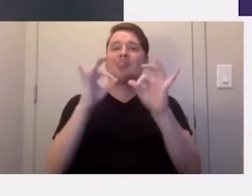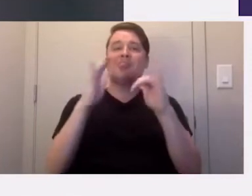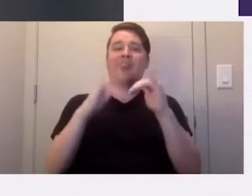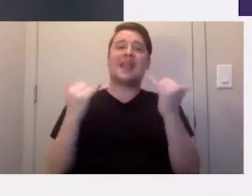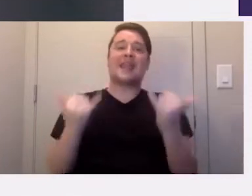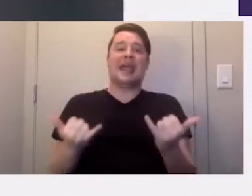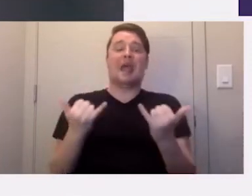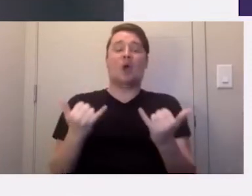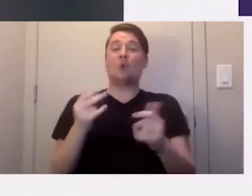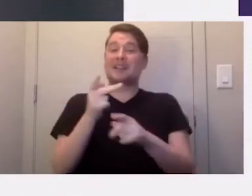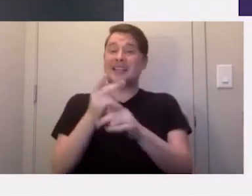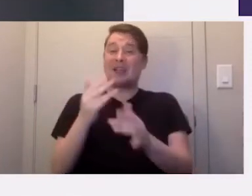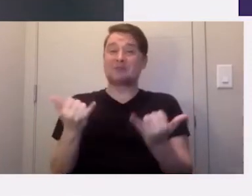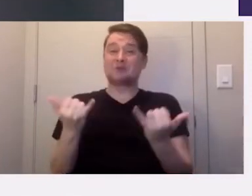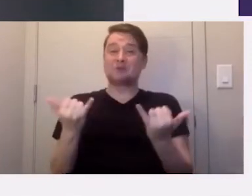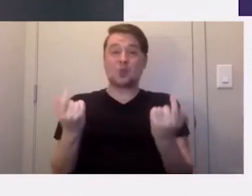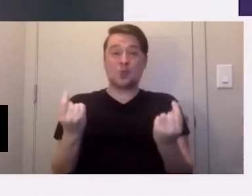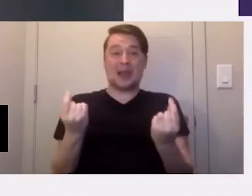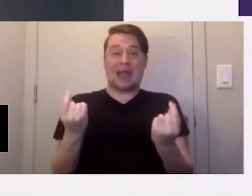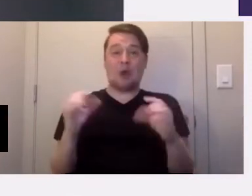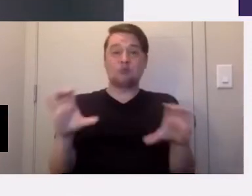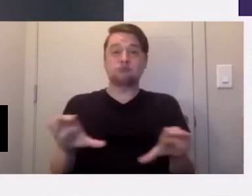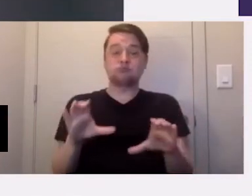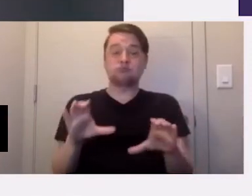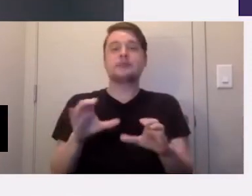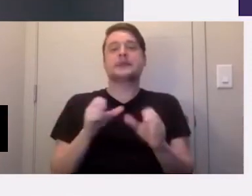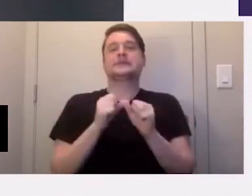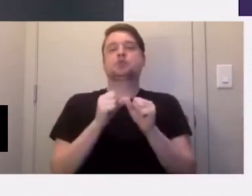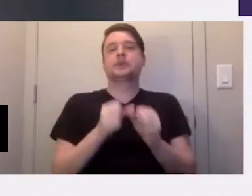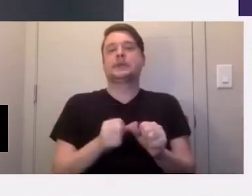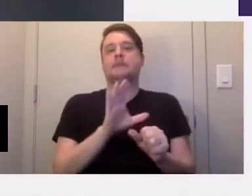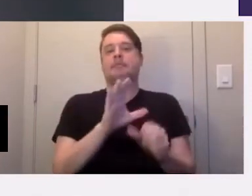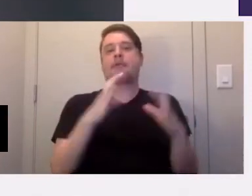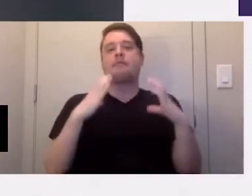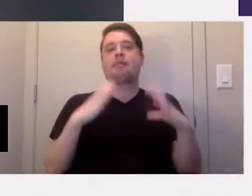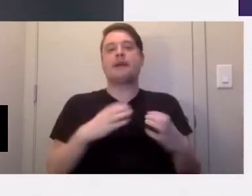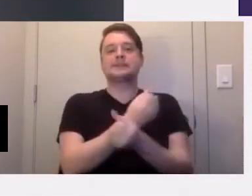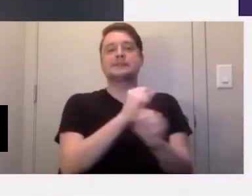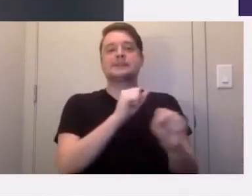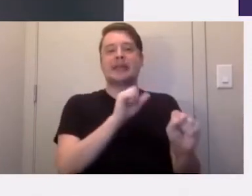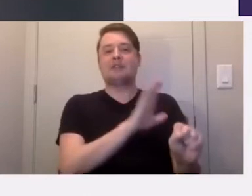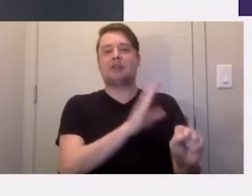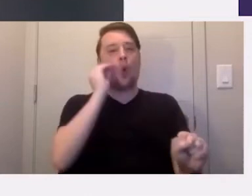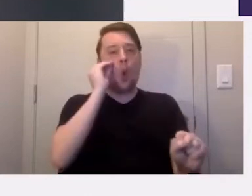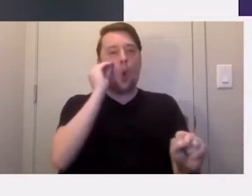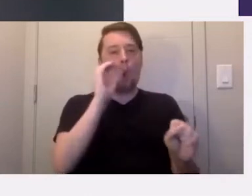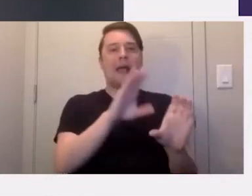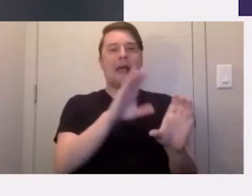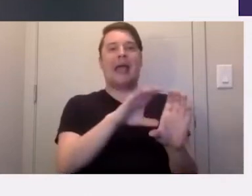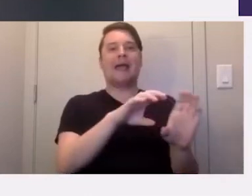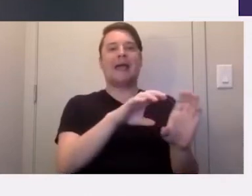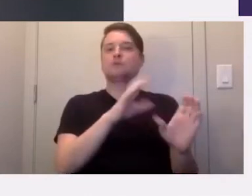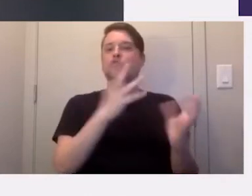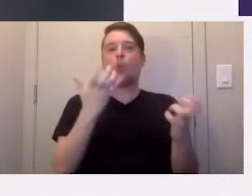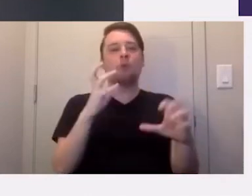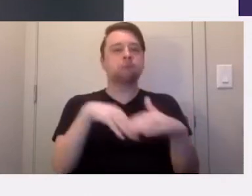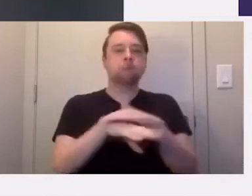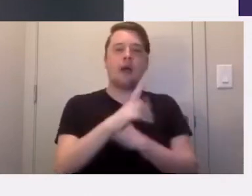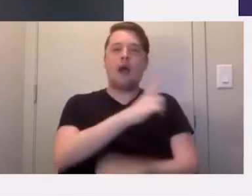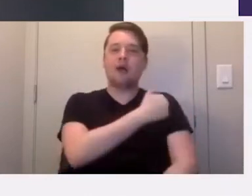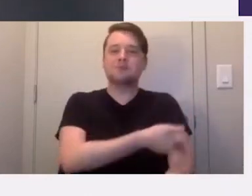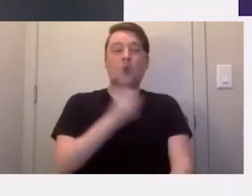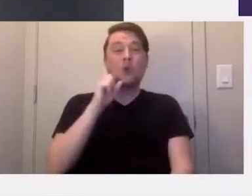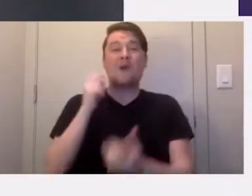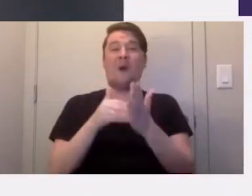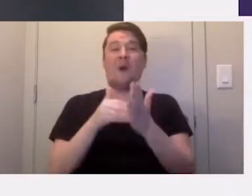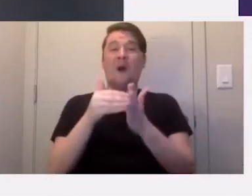what caregivers are doing right now is keeping their clients safe at home and out of hospitals. We hear a lot in the news about how